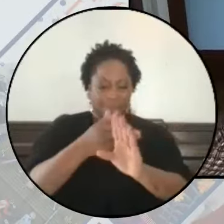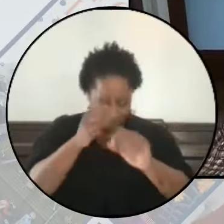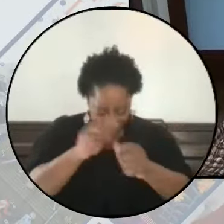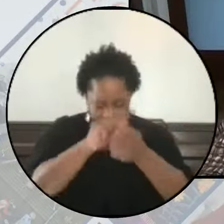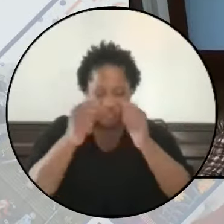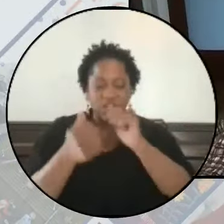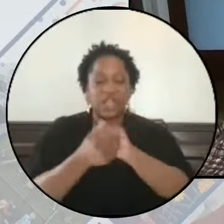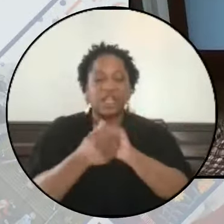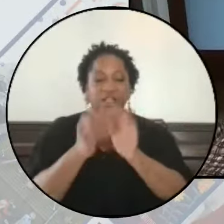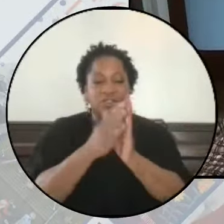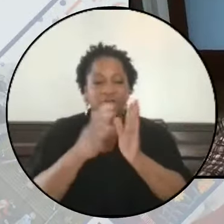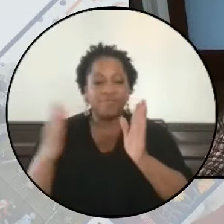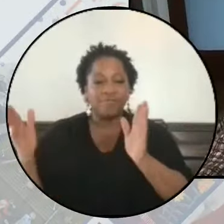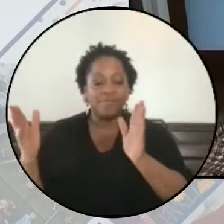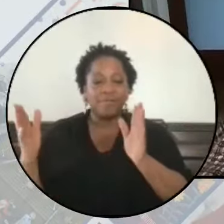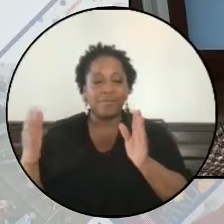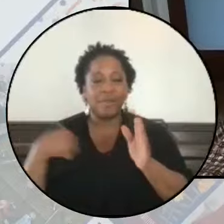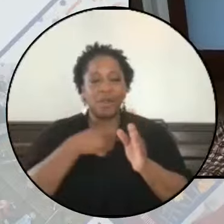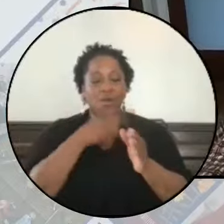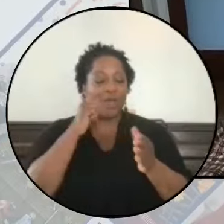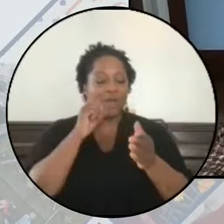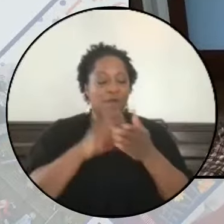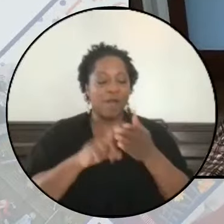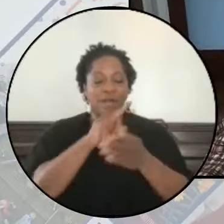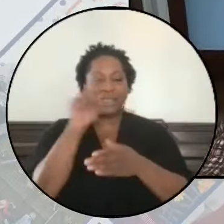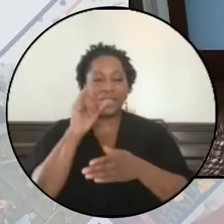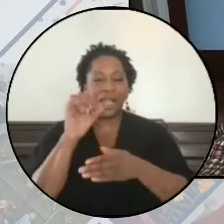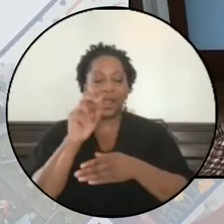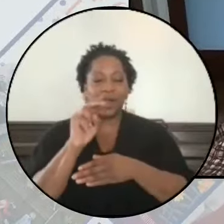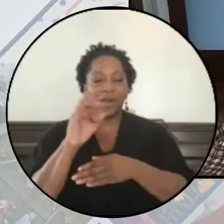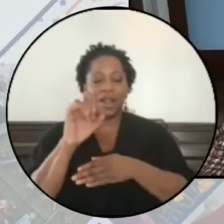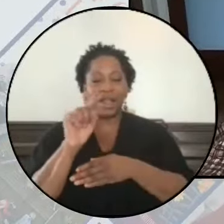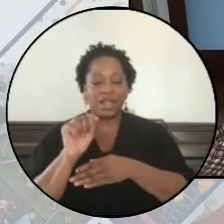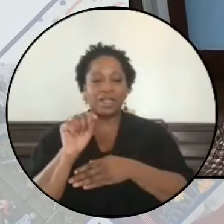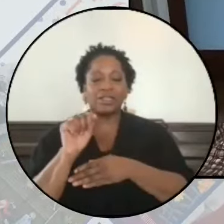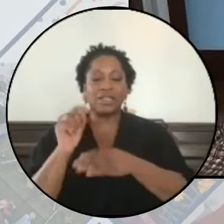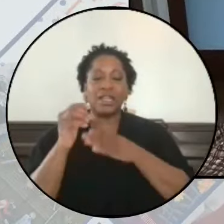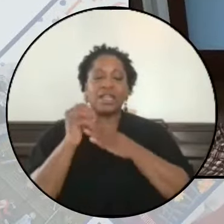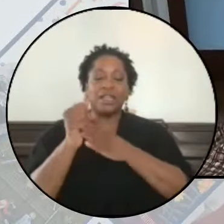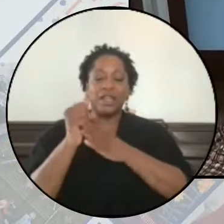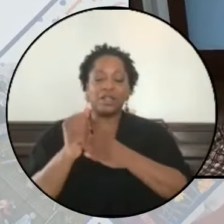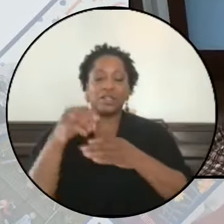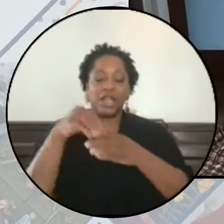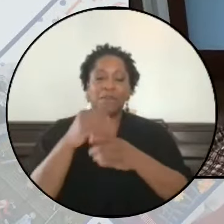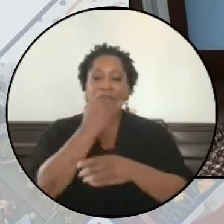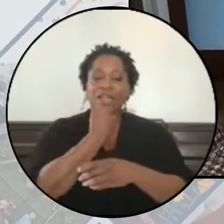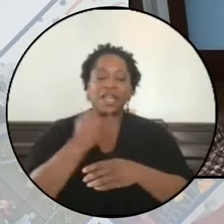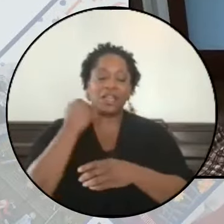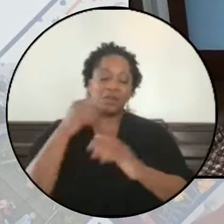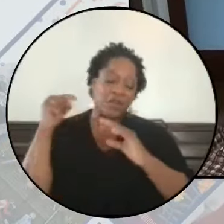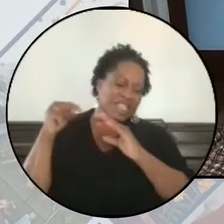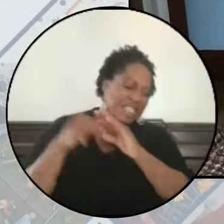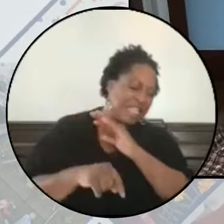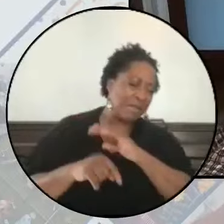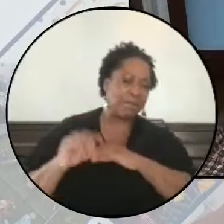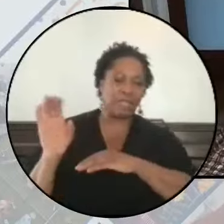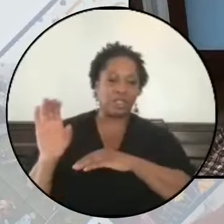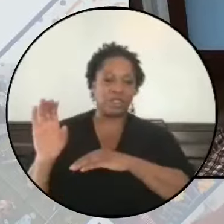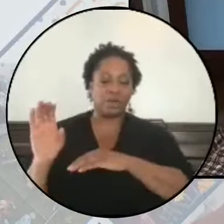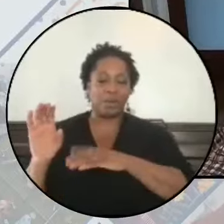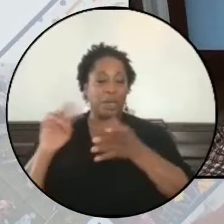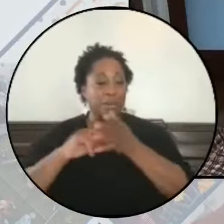We recognize that the Zionist leadership of Israel is deeply conservative. That is to say, it does not want